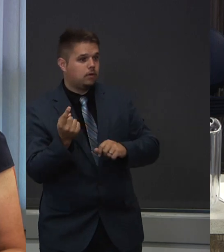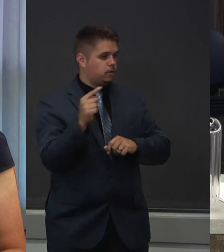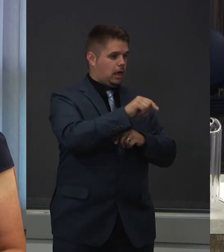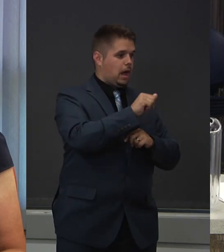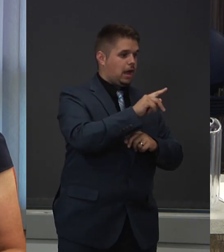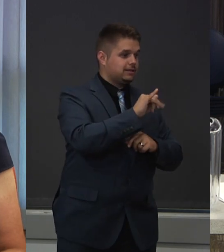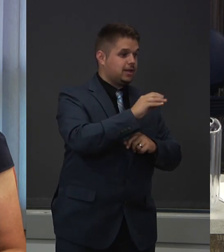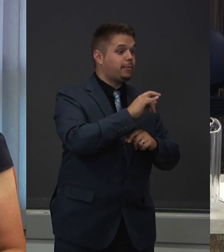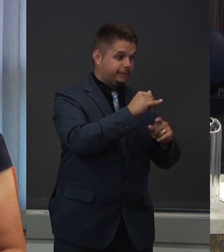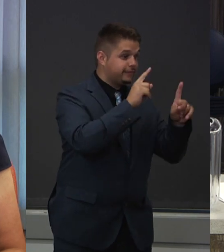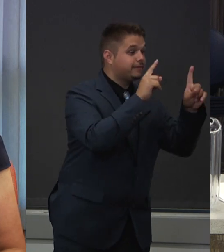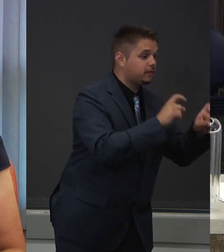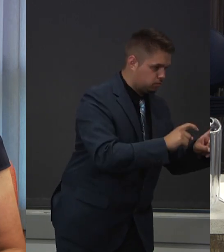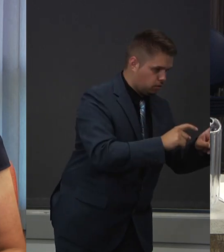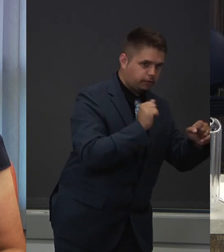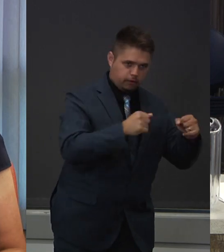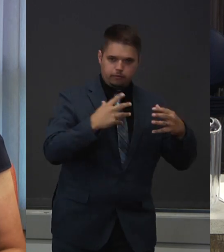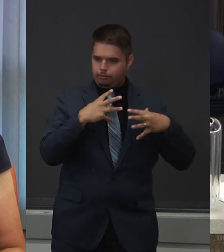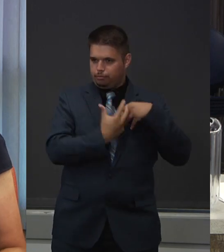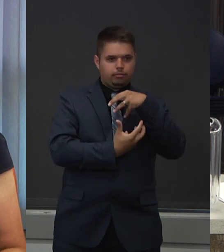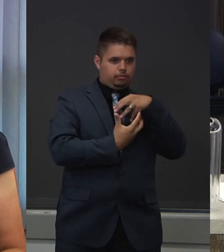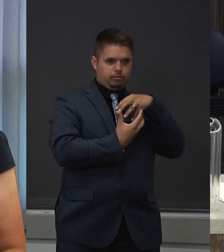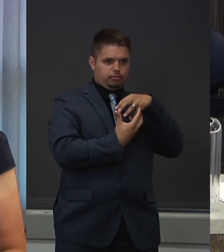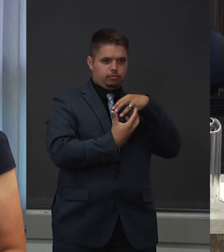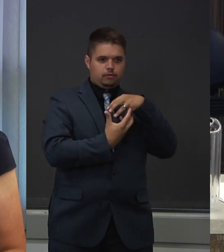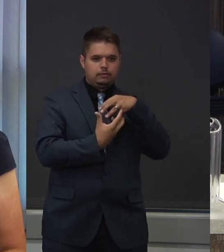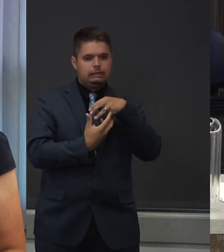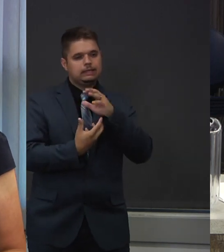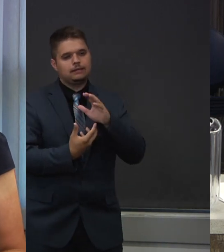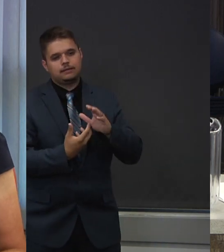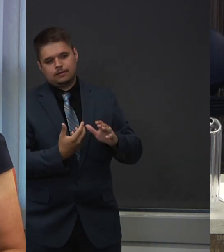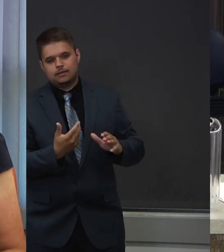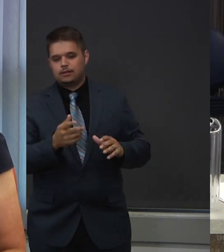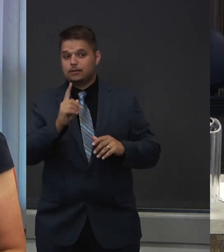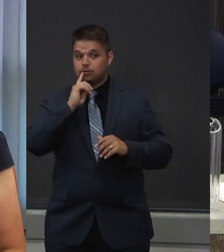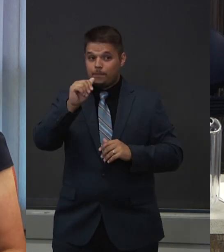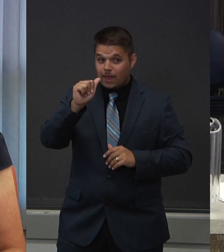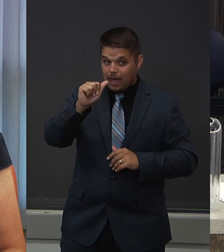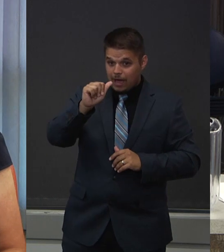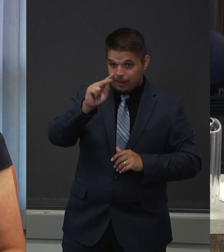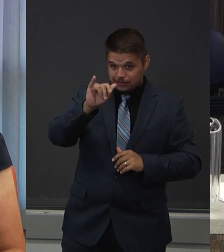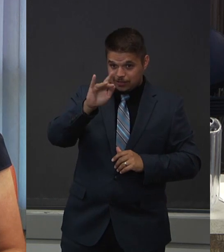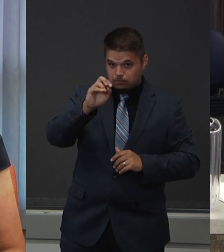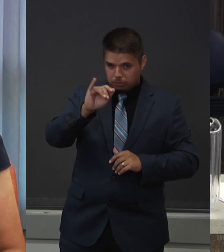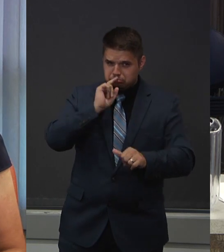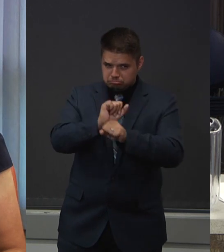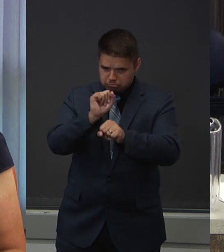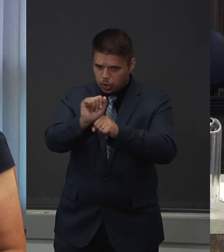we don't know if antibodies are protective. And if they are protective, we don't know for how long.